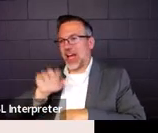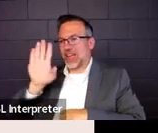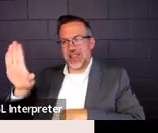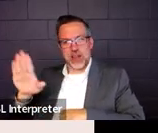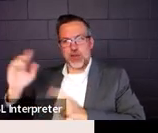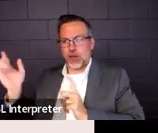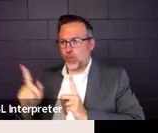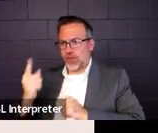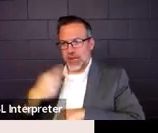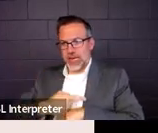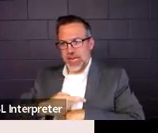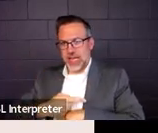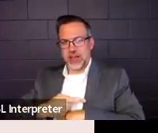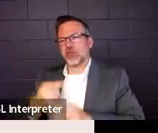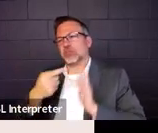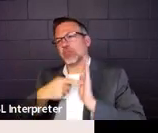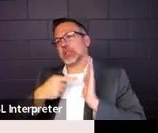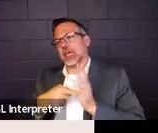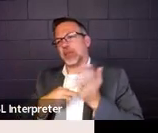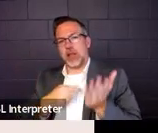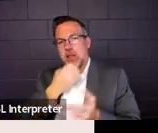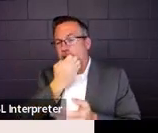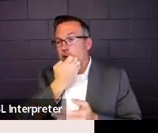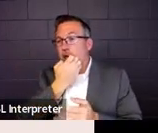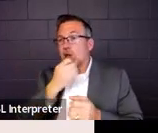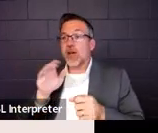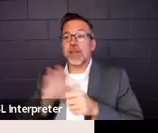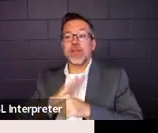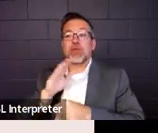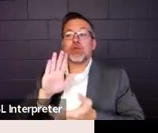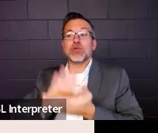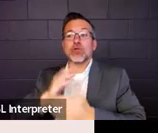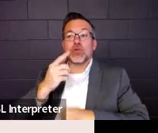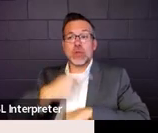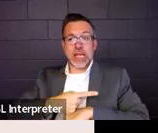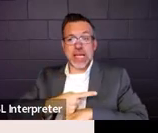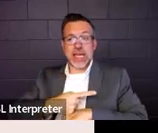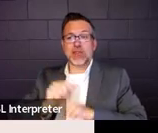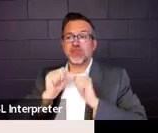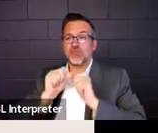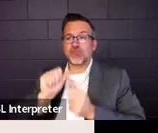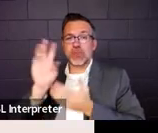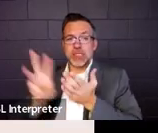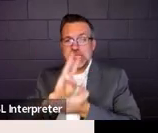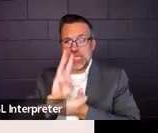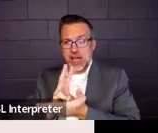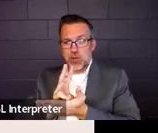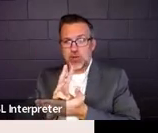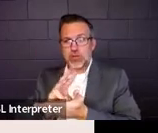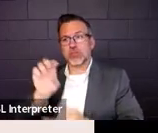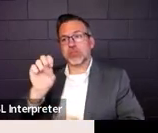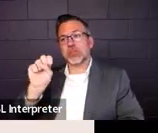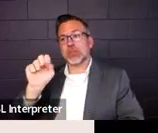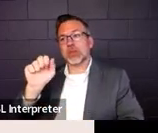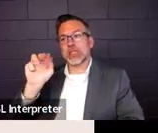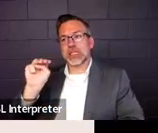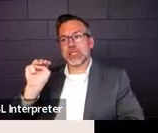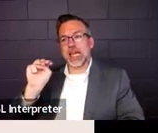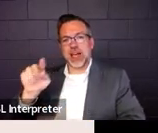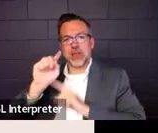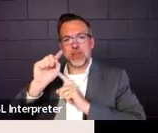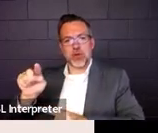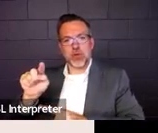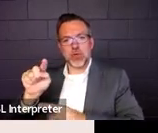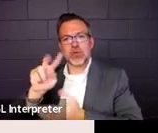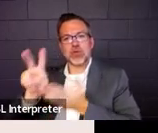So here's our example. Full school day is six hours. Sam attends school two hours per day, five days per